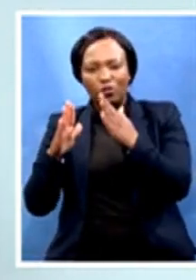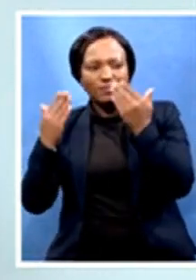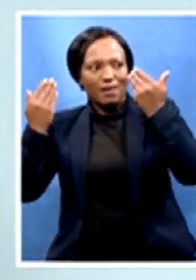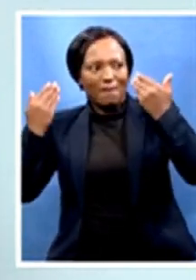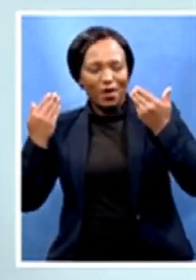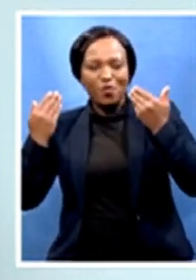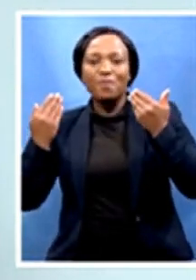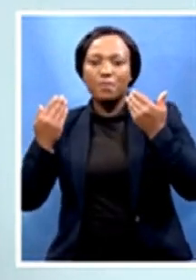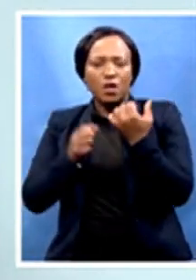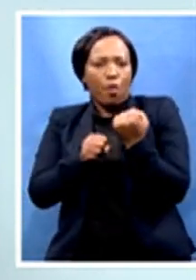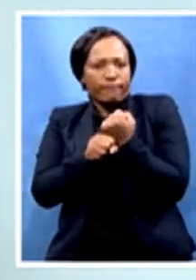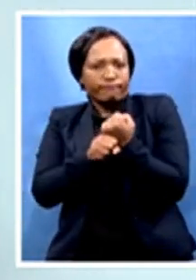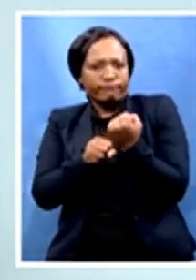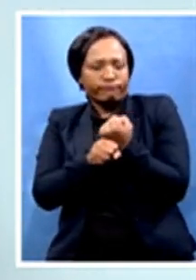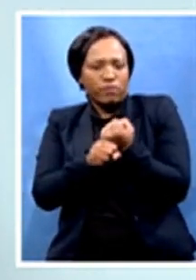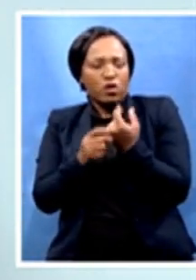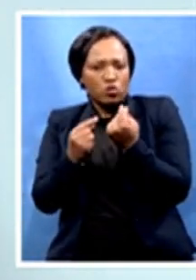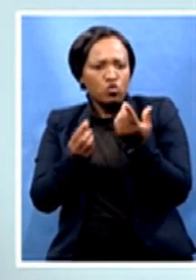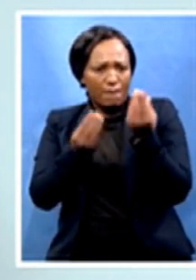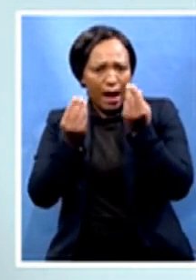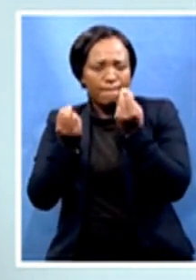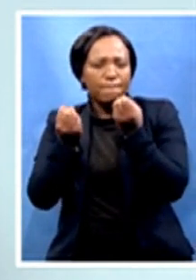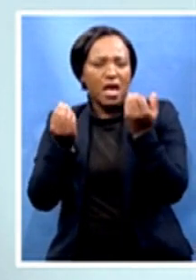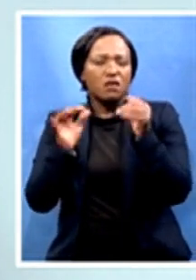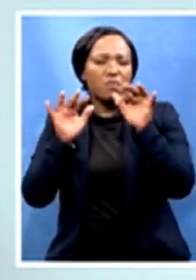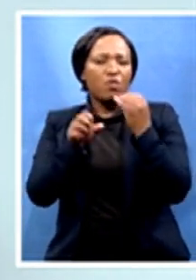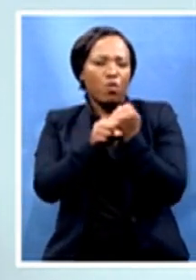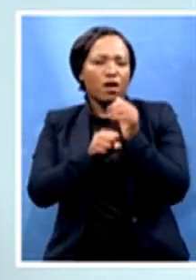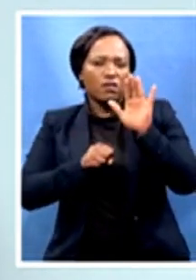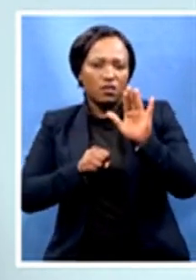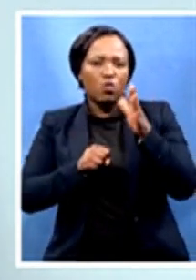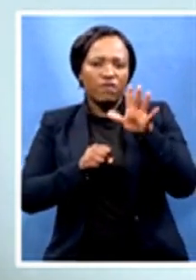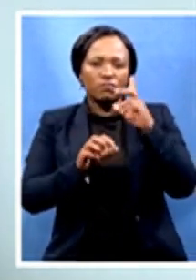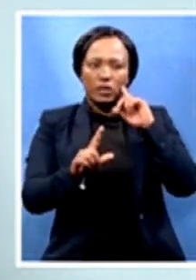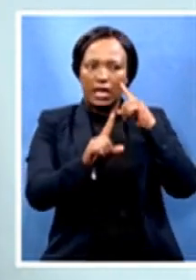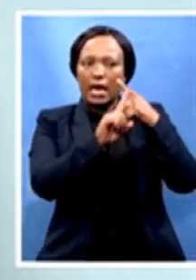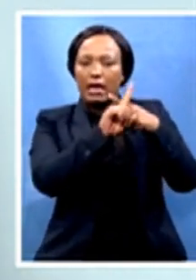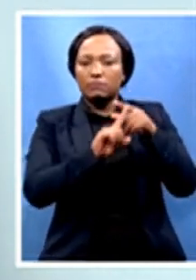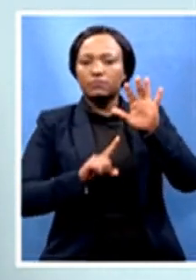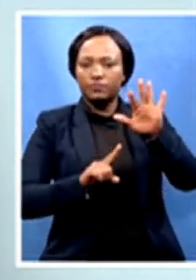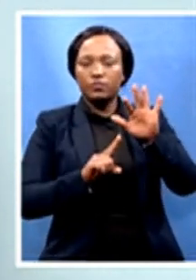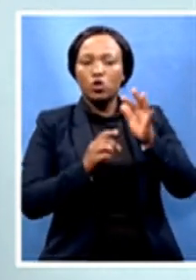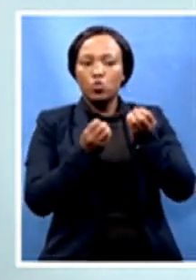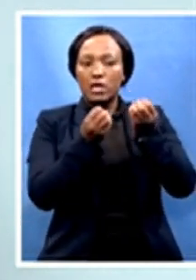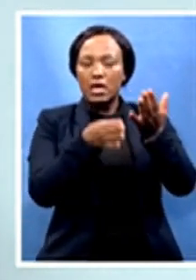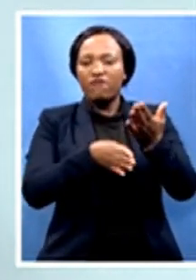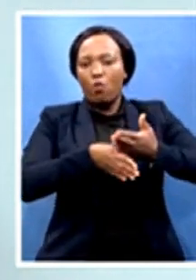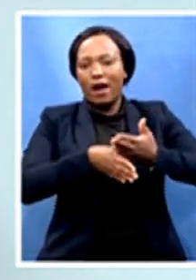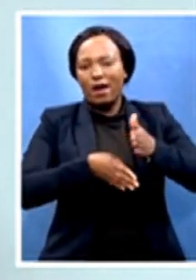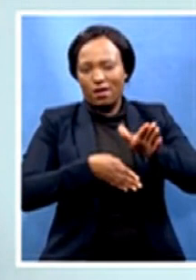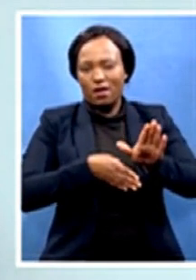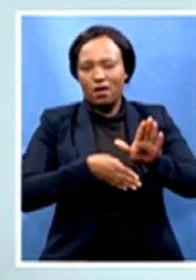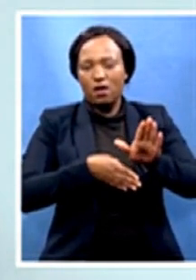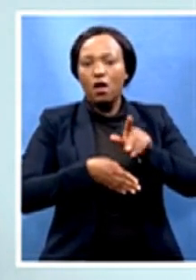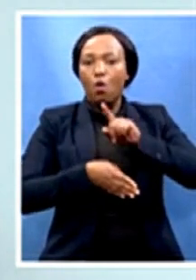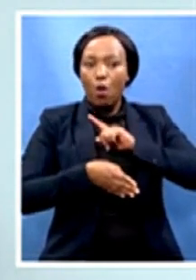there. So we started by targeting those that provide a number. But it's important that, as we provide this support, it must also do